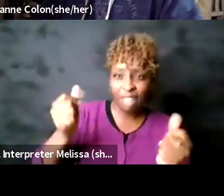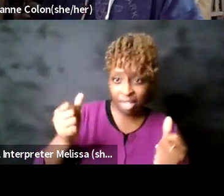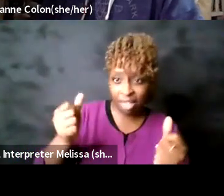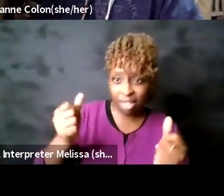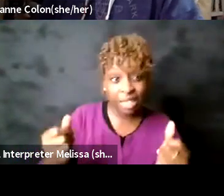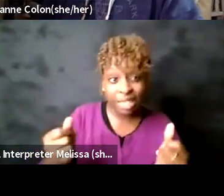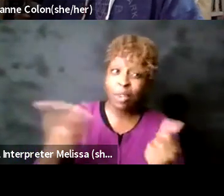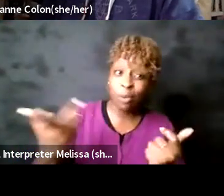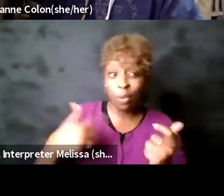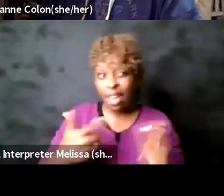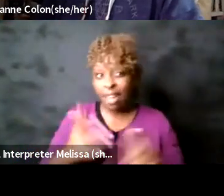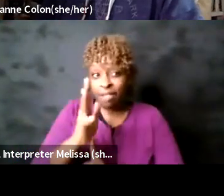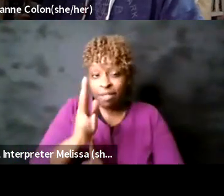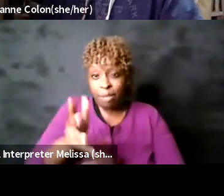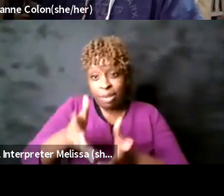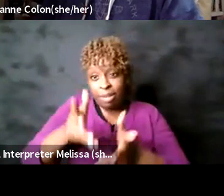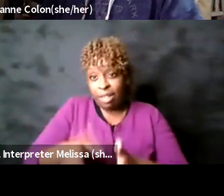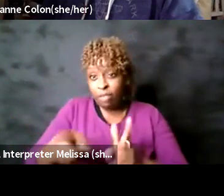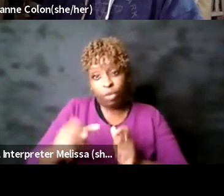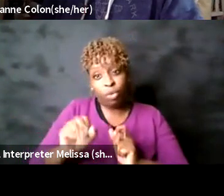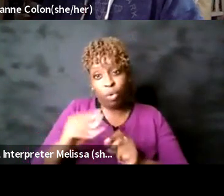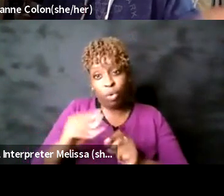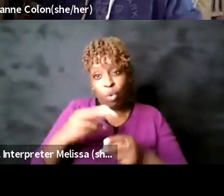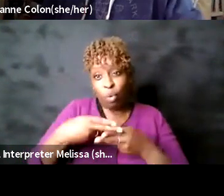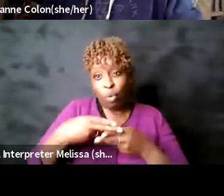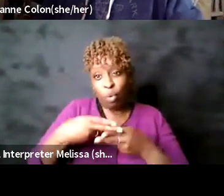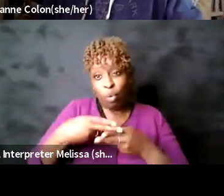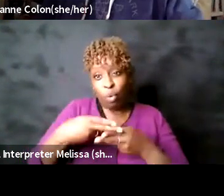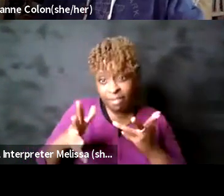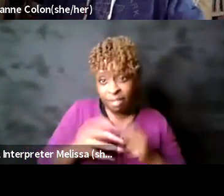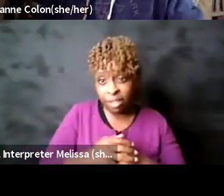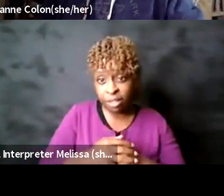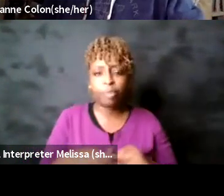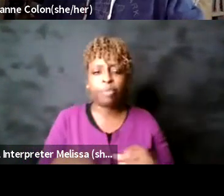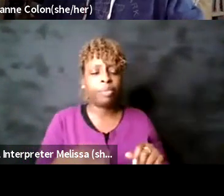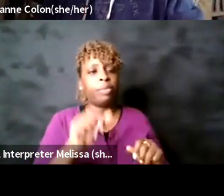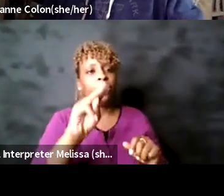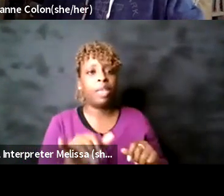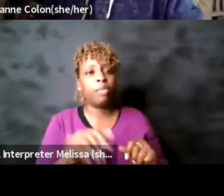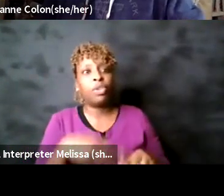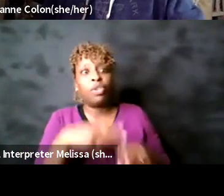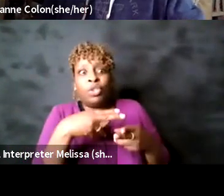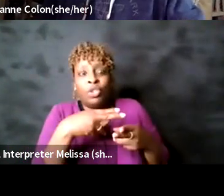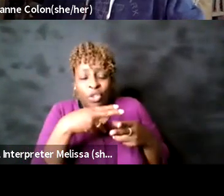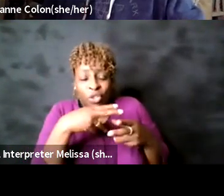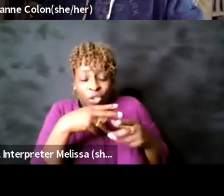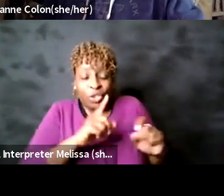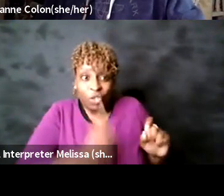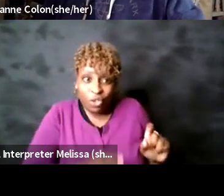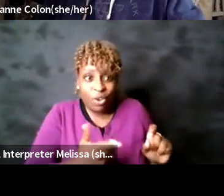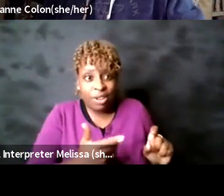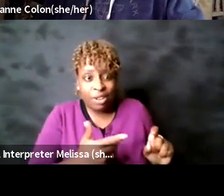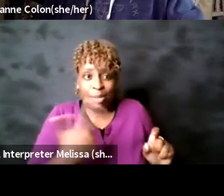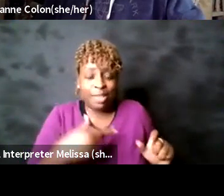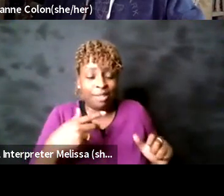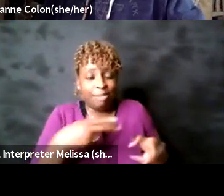um so we'll keep it brief sure um brevity is not always my strong suit but i will do my best um so